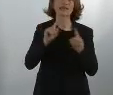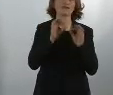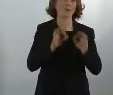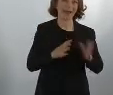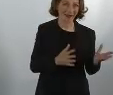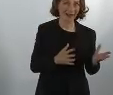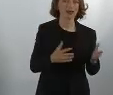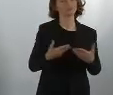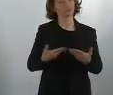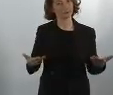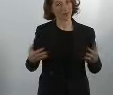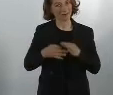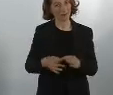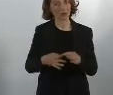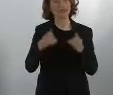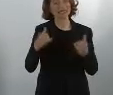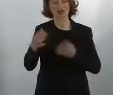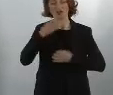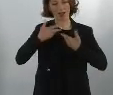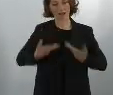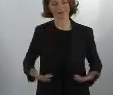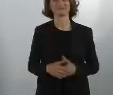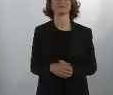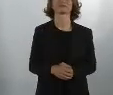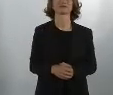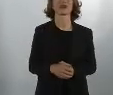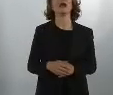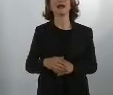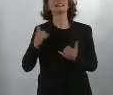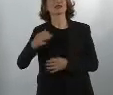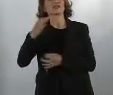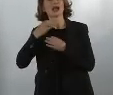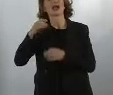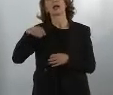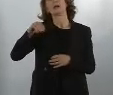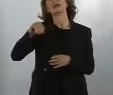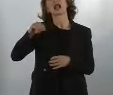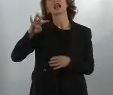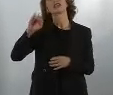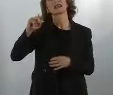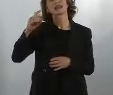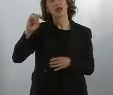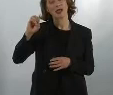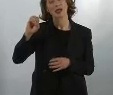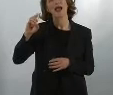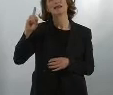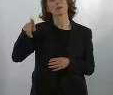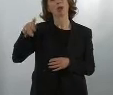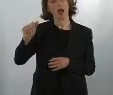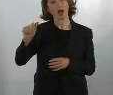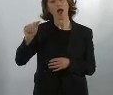meeting, and I'm available to your questions. We will start with Michael Winde from DPA Brussels.